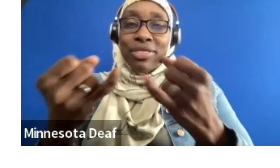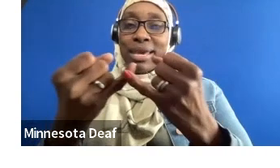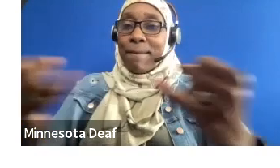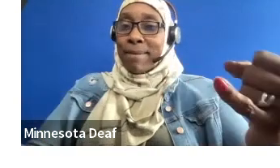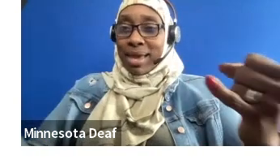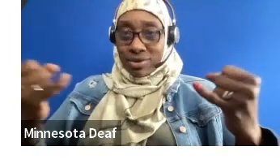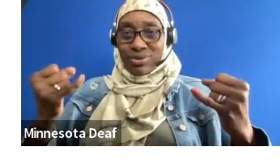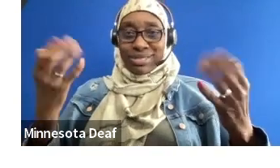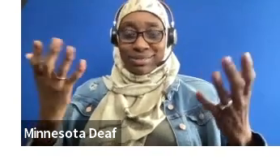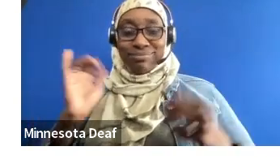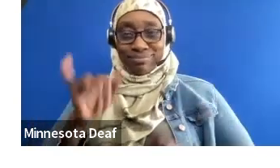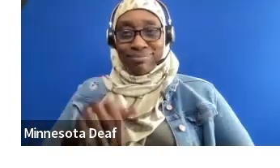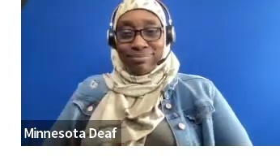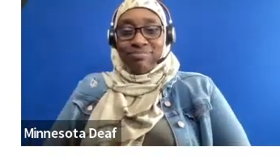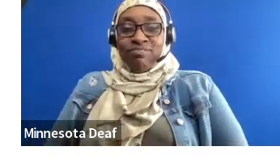or not.